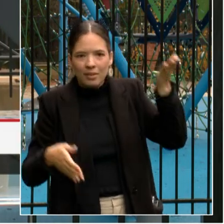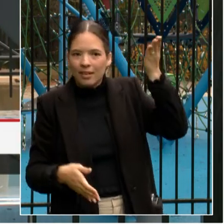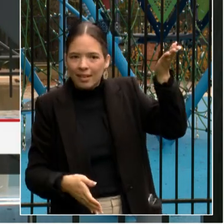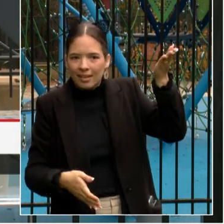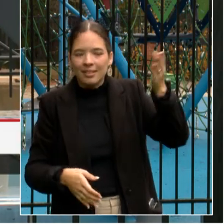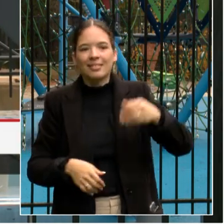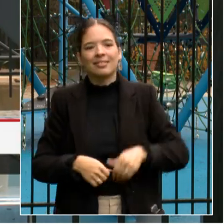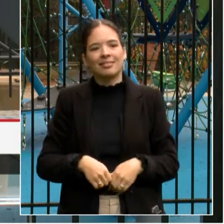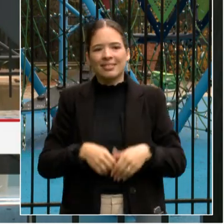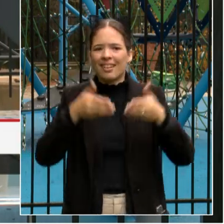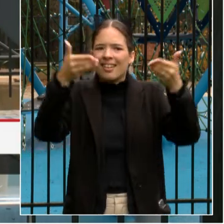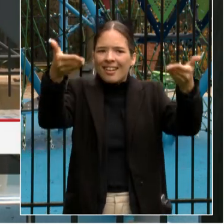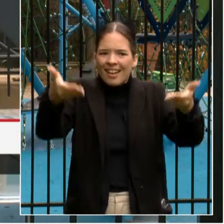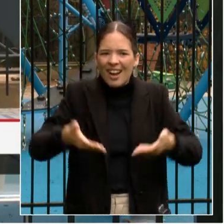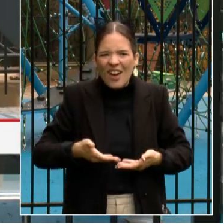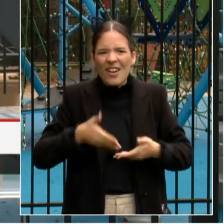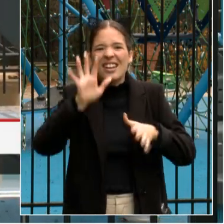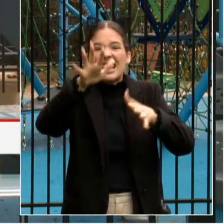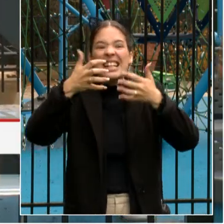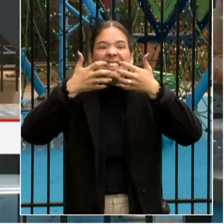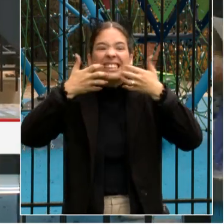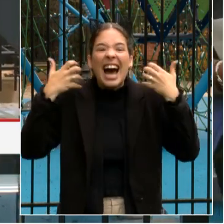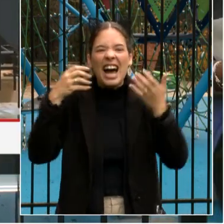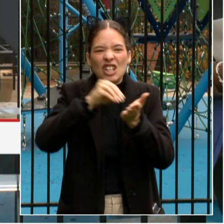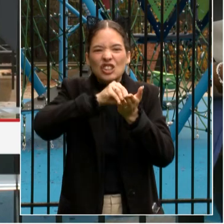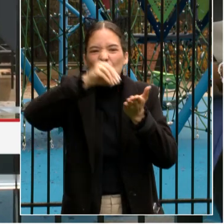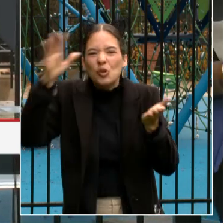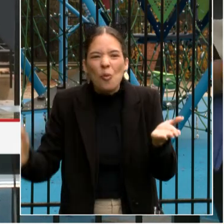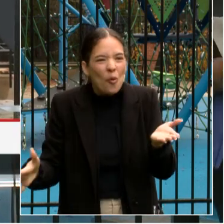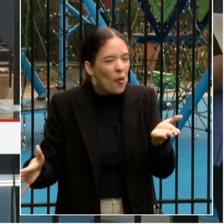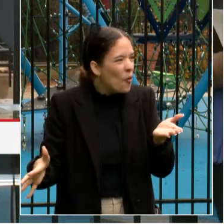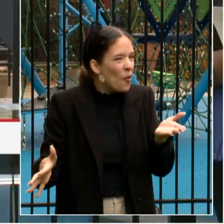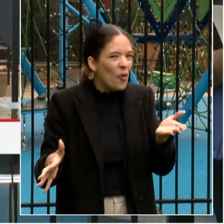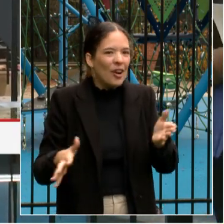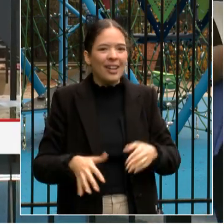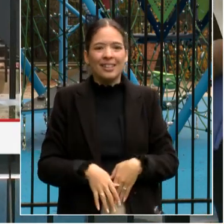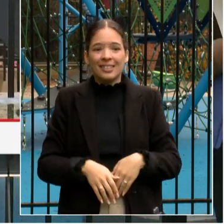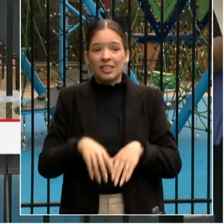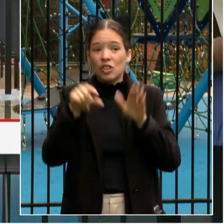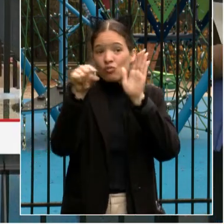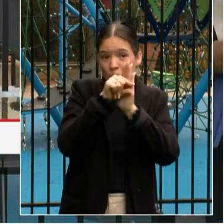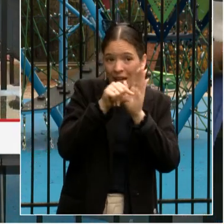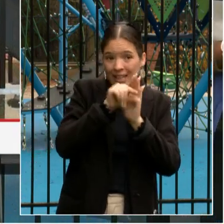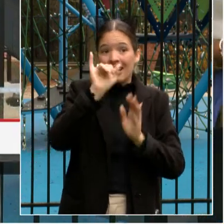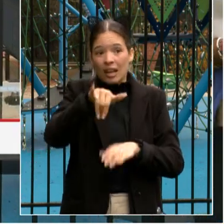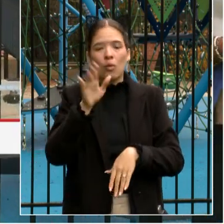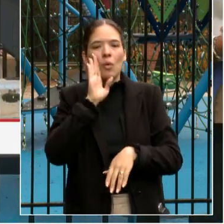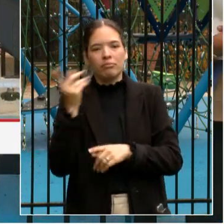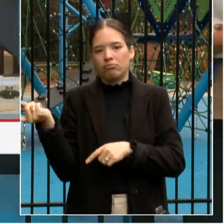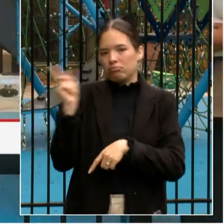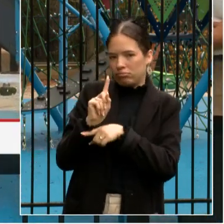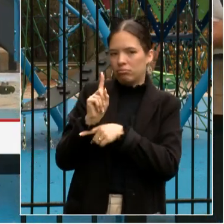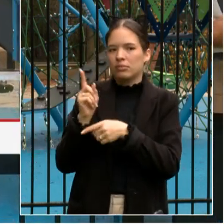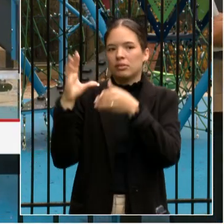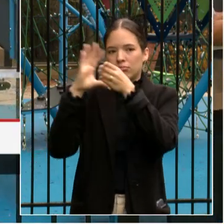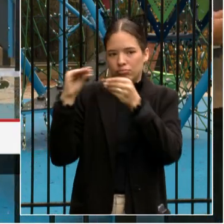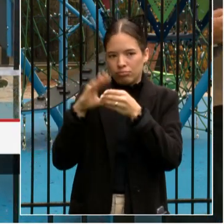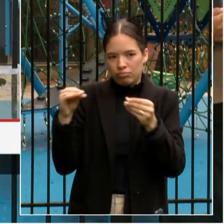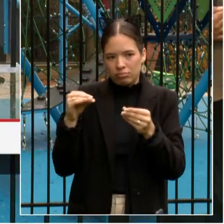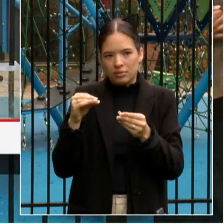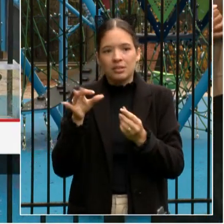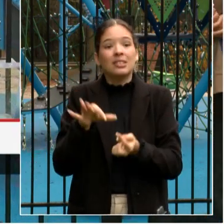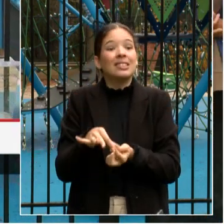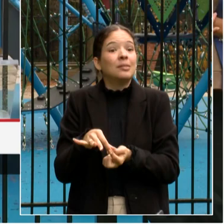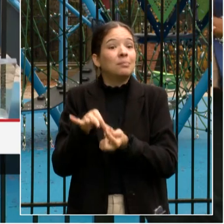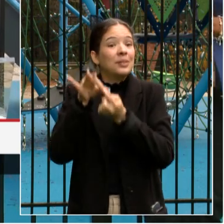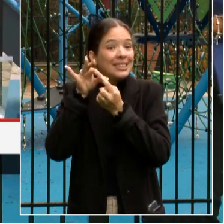Tigers, third graders who are going to say a few words and are going to welcome our special guests today. Thank you. They